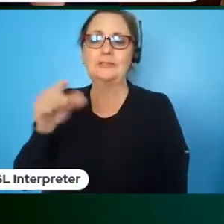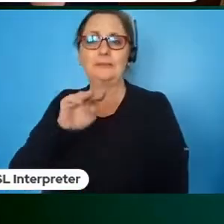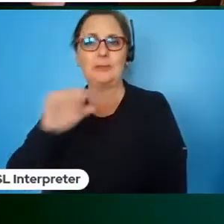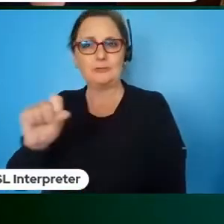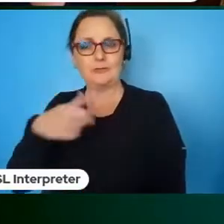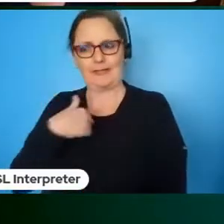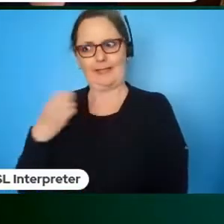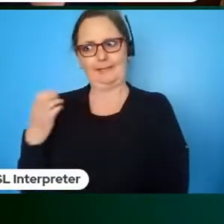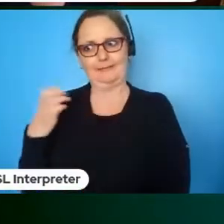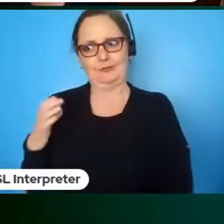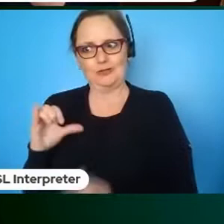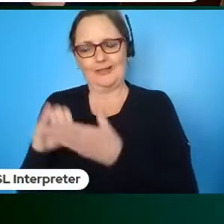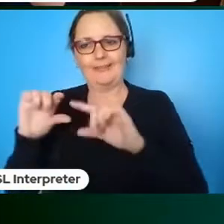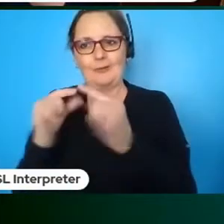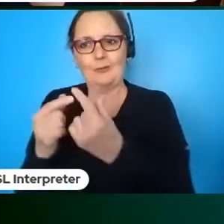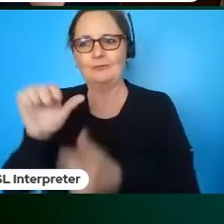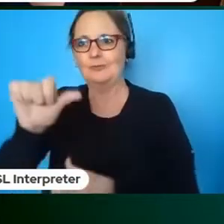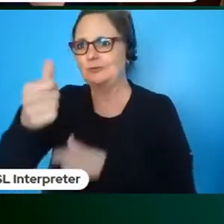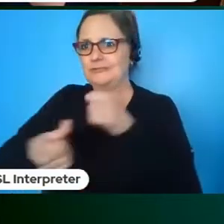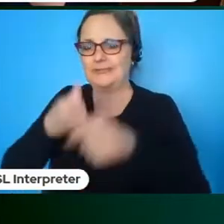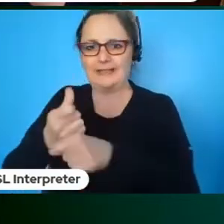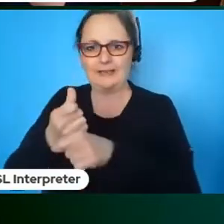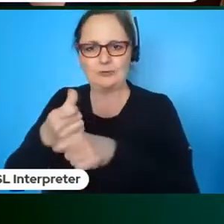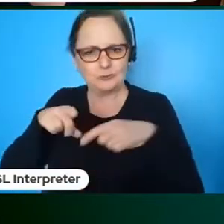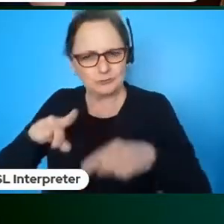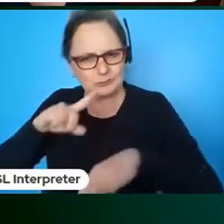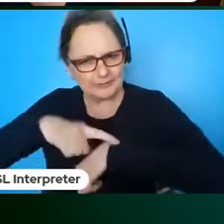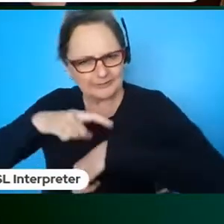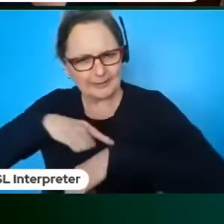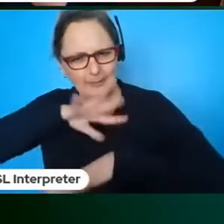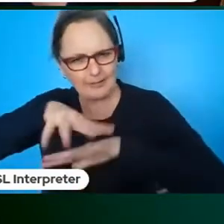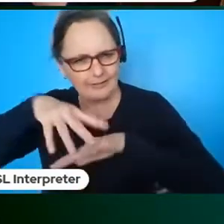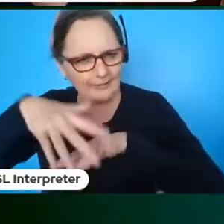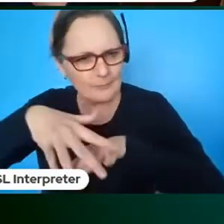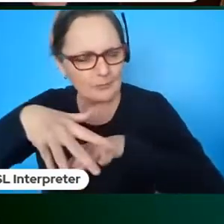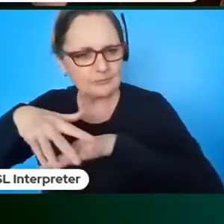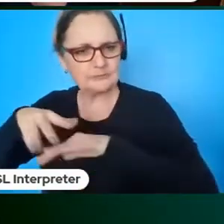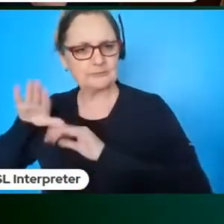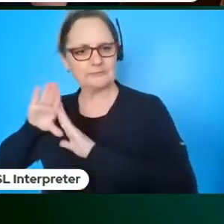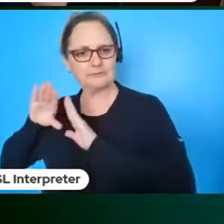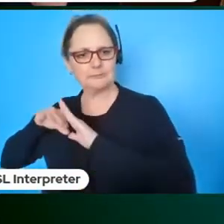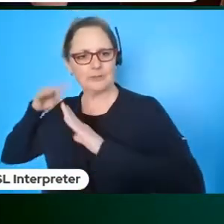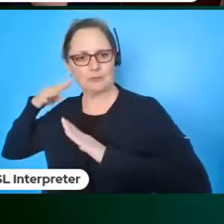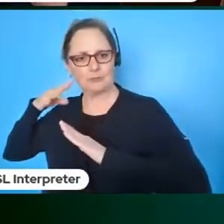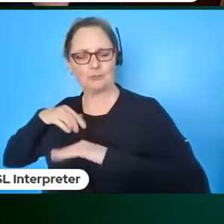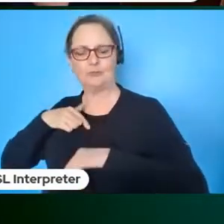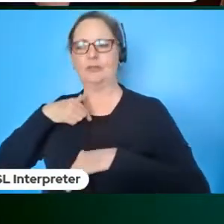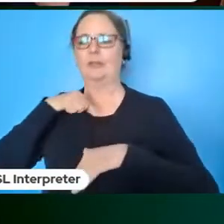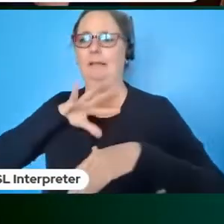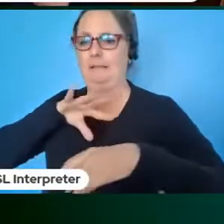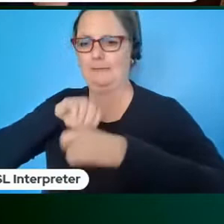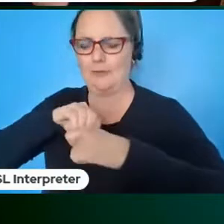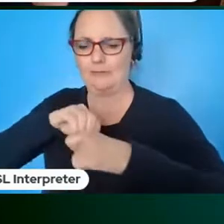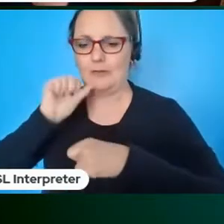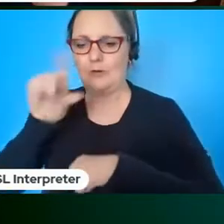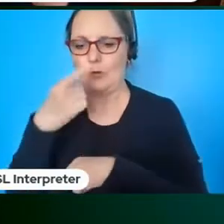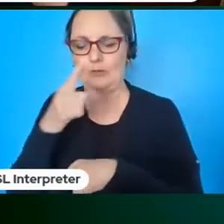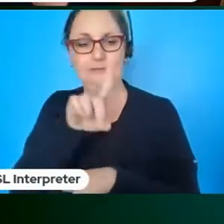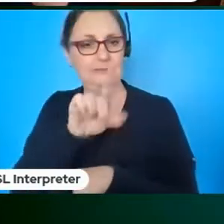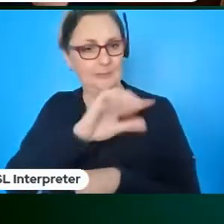that time i got immersed in the world of not just disability inclusion but accessibility